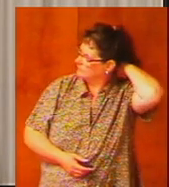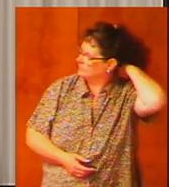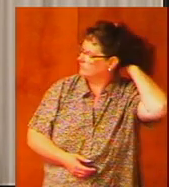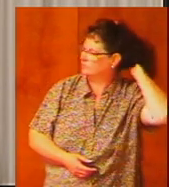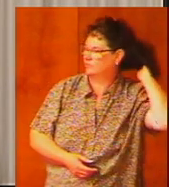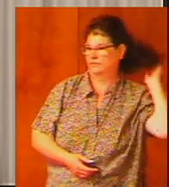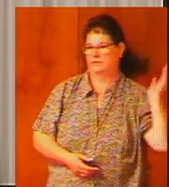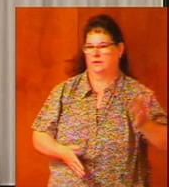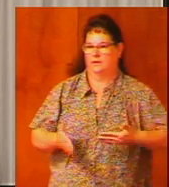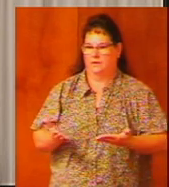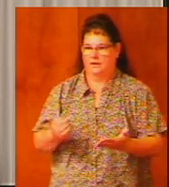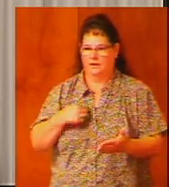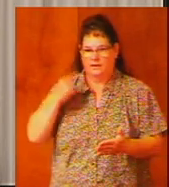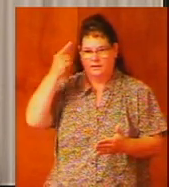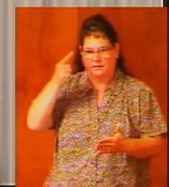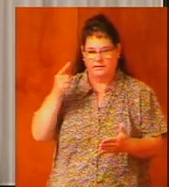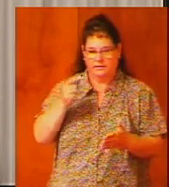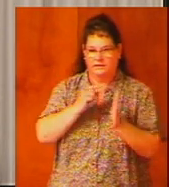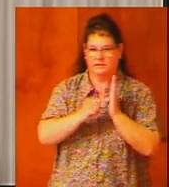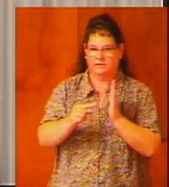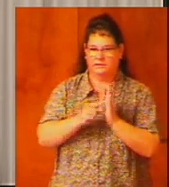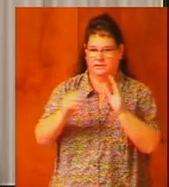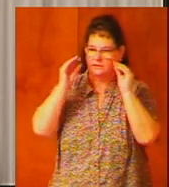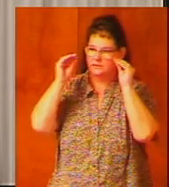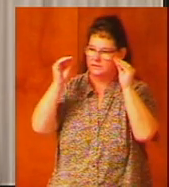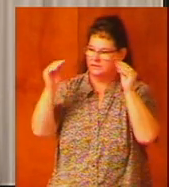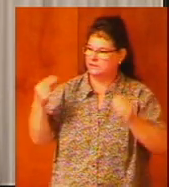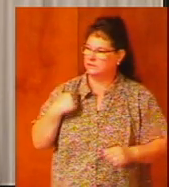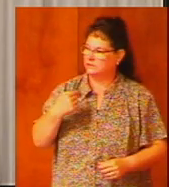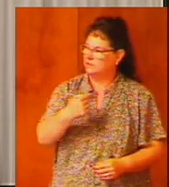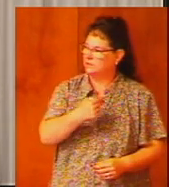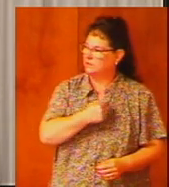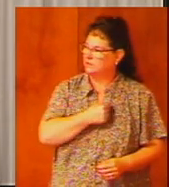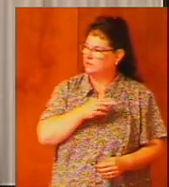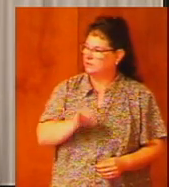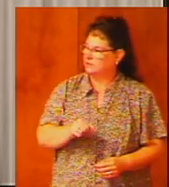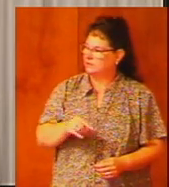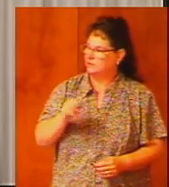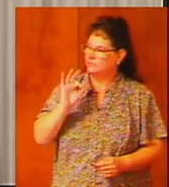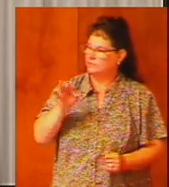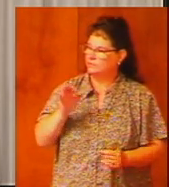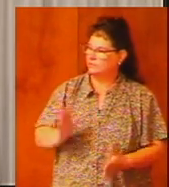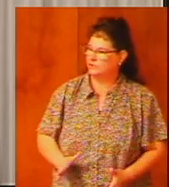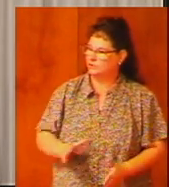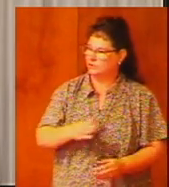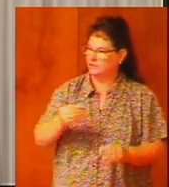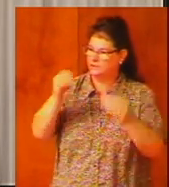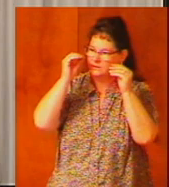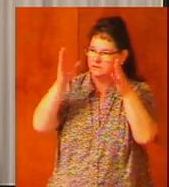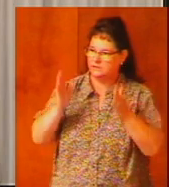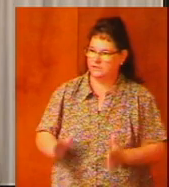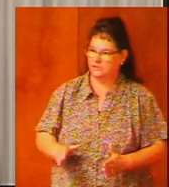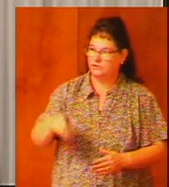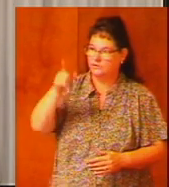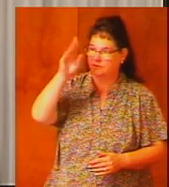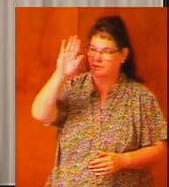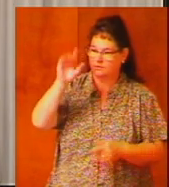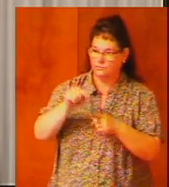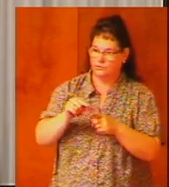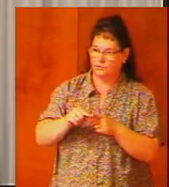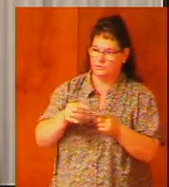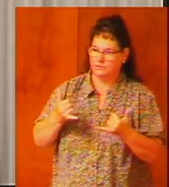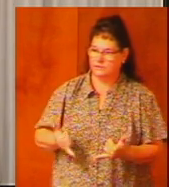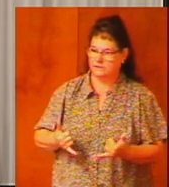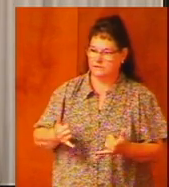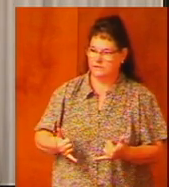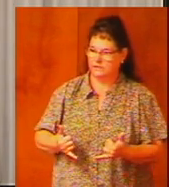well I think this text teaches us that preachers and teachers of God's word today